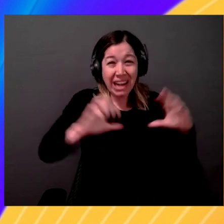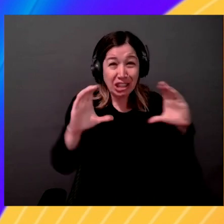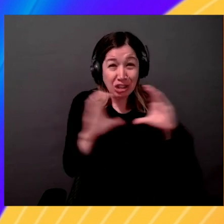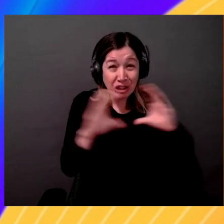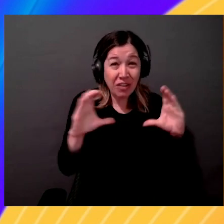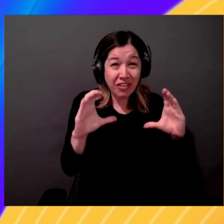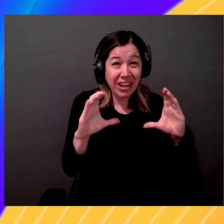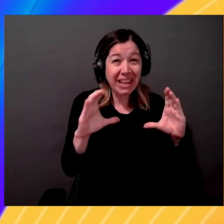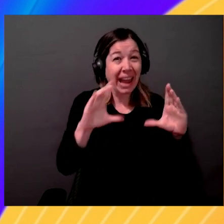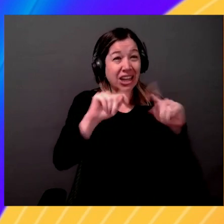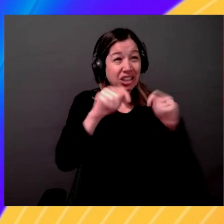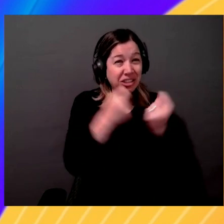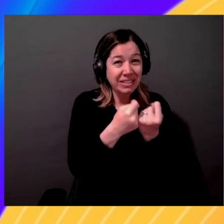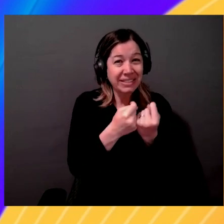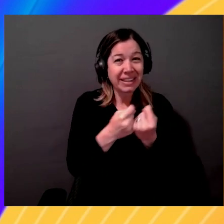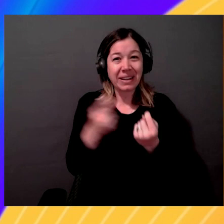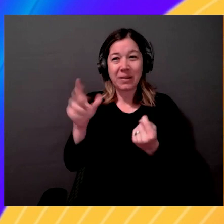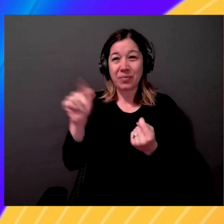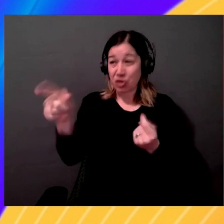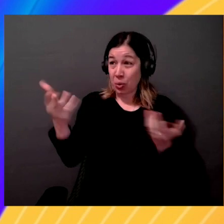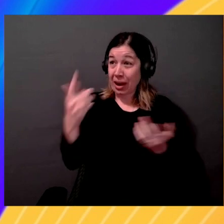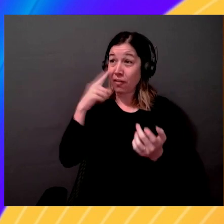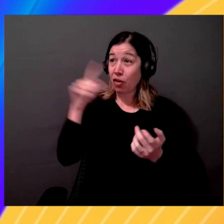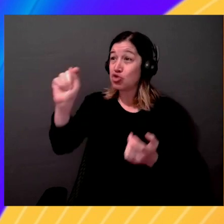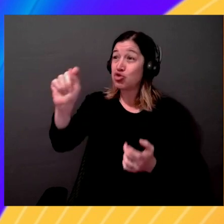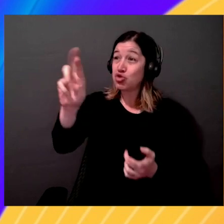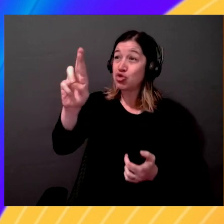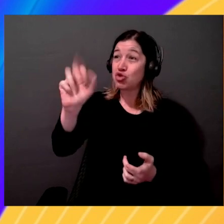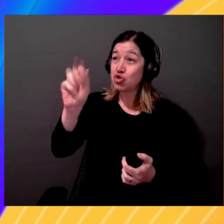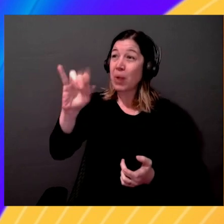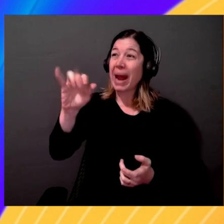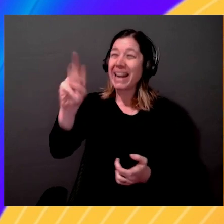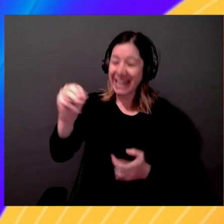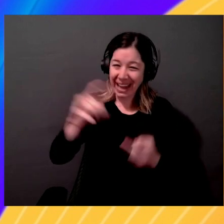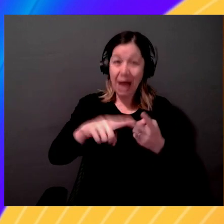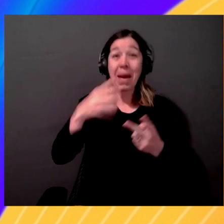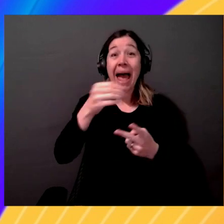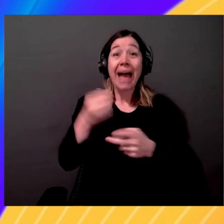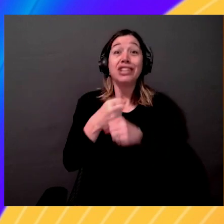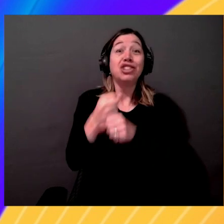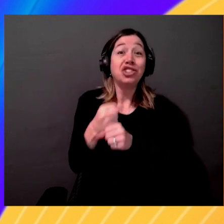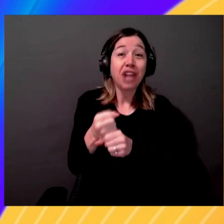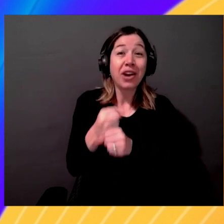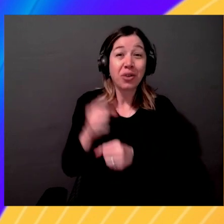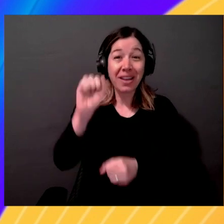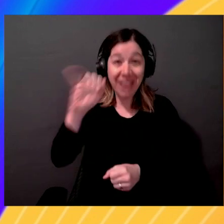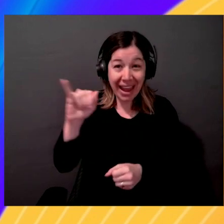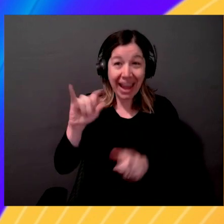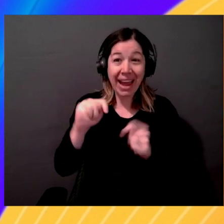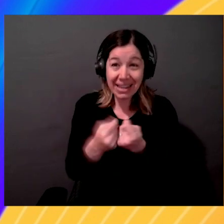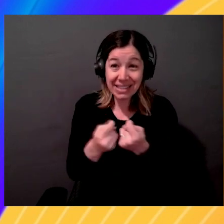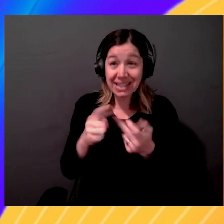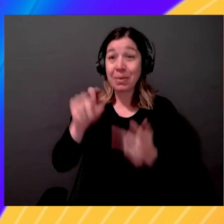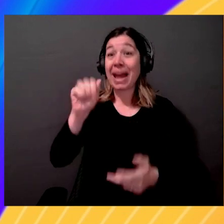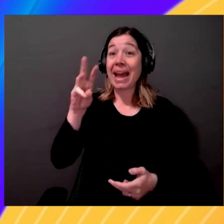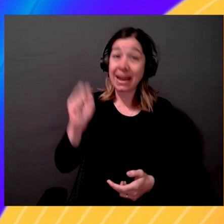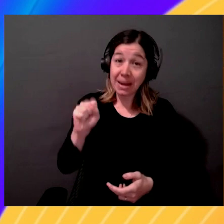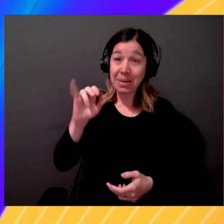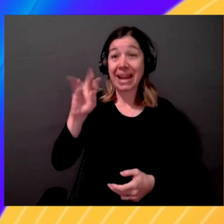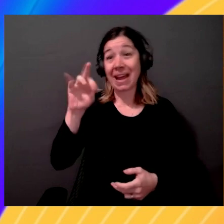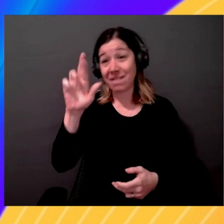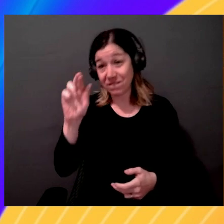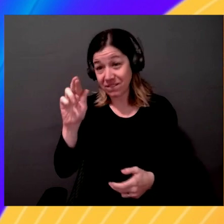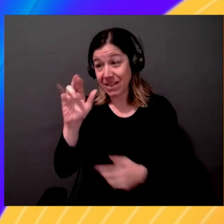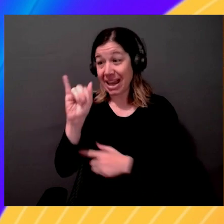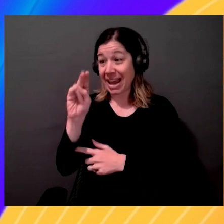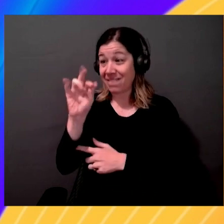Certification team. Oh, the Trainium and Generative AI team now, with AWS Inferentia, Amazon Code Whisperer, but specifically,